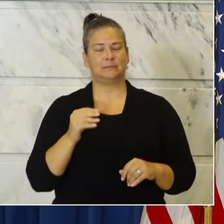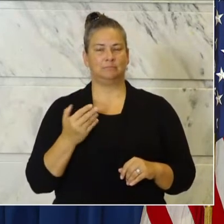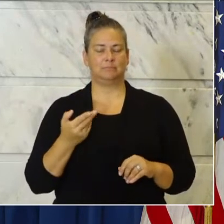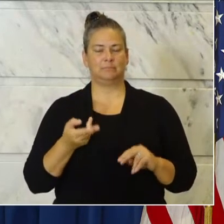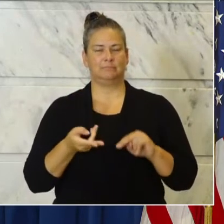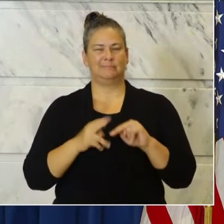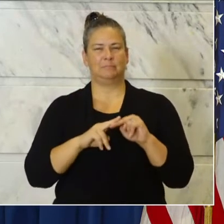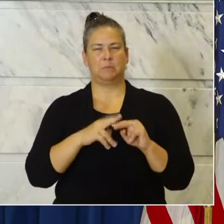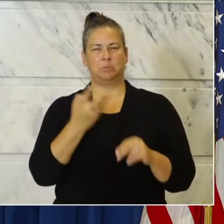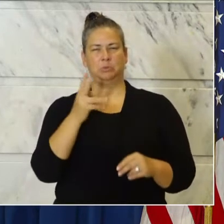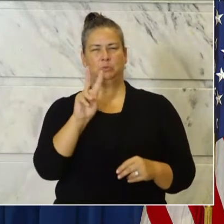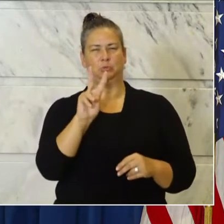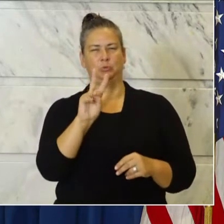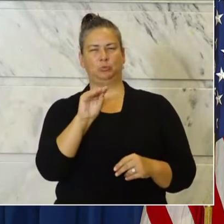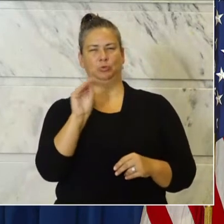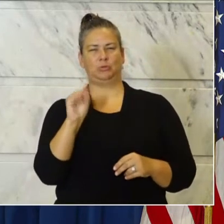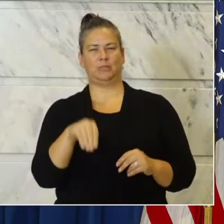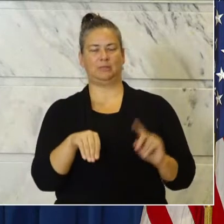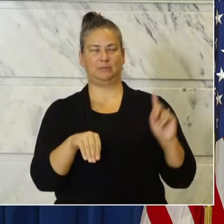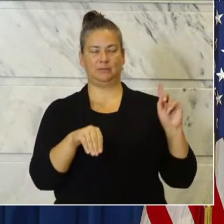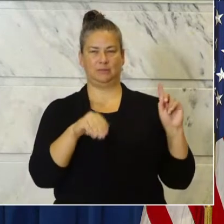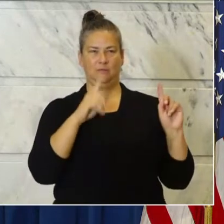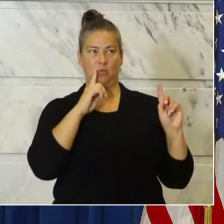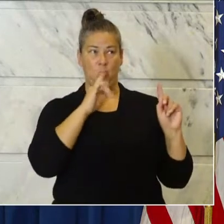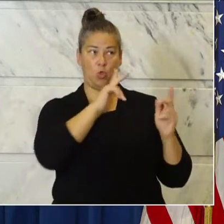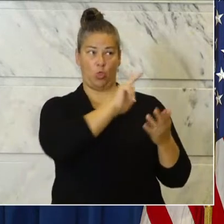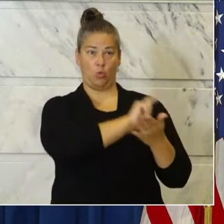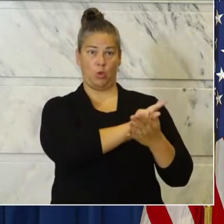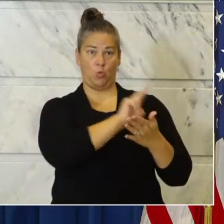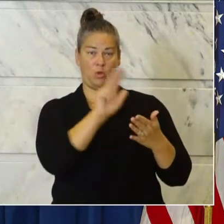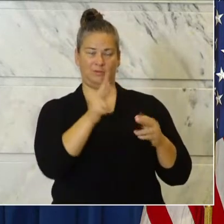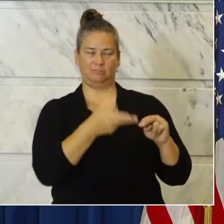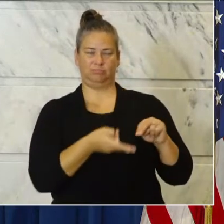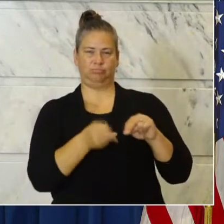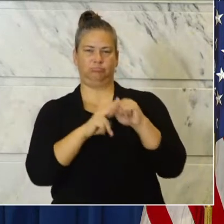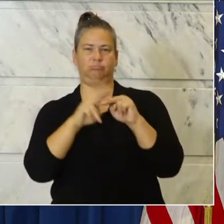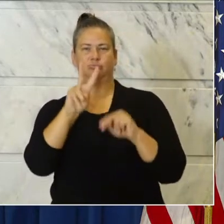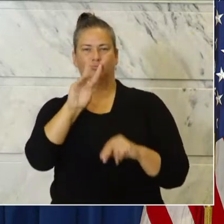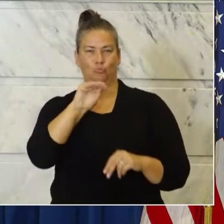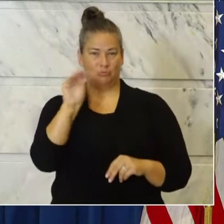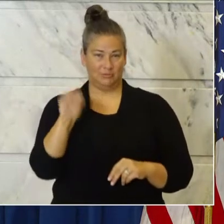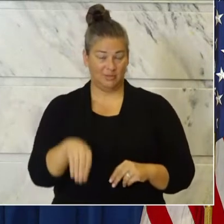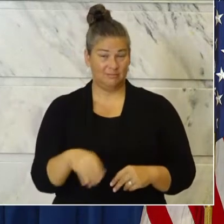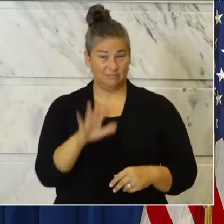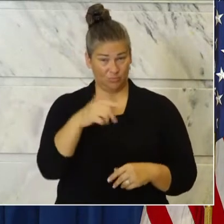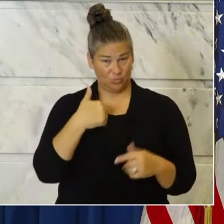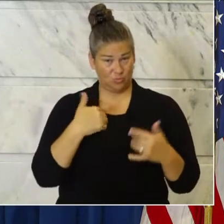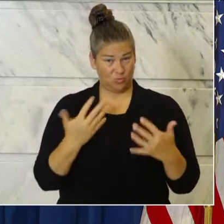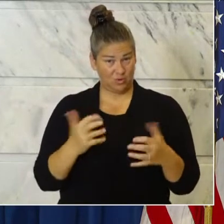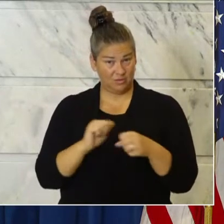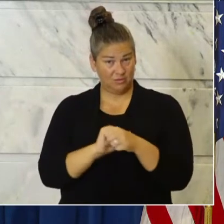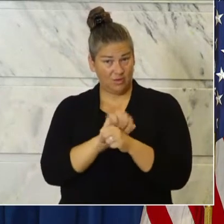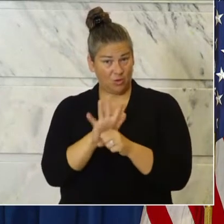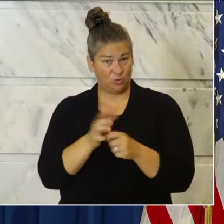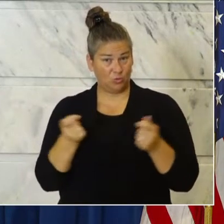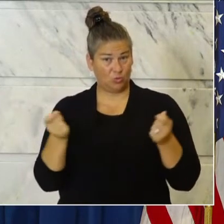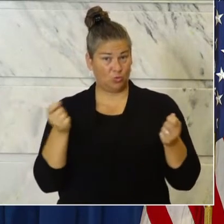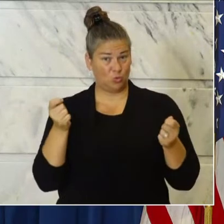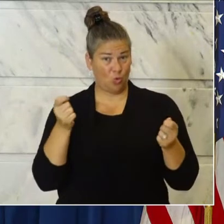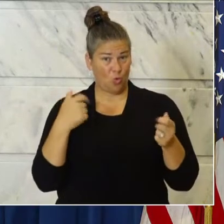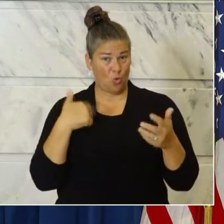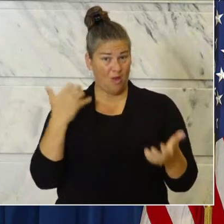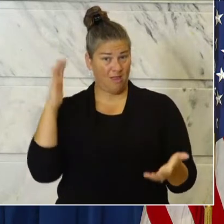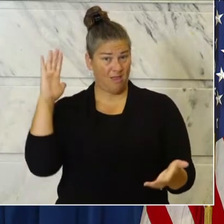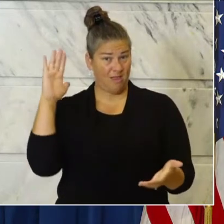2% over the last three or so weeks. If we want to get this virus under control, we ultimately want to